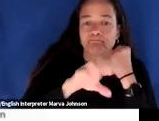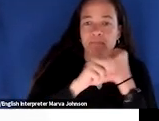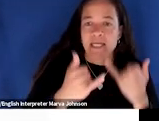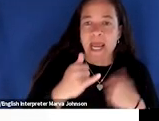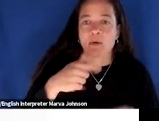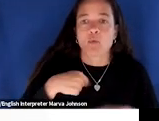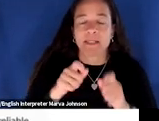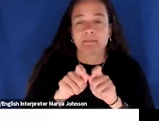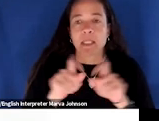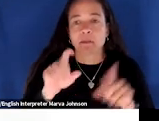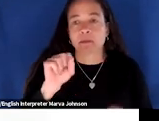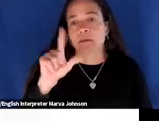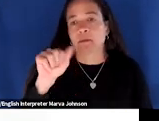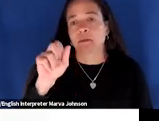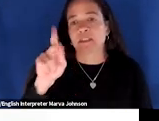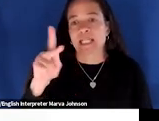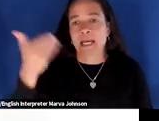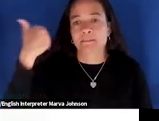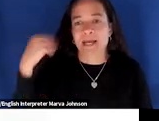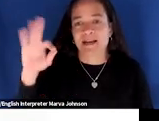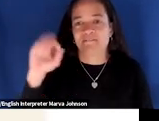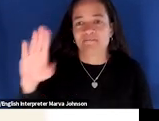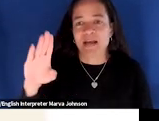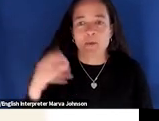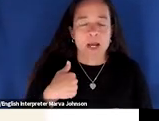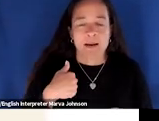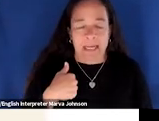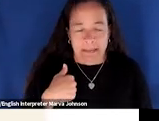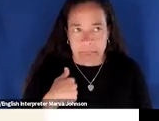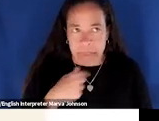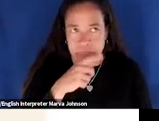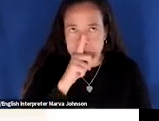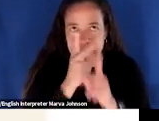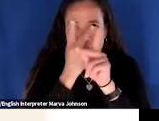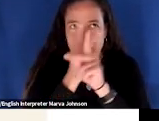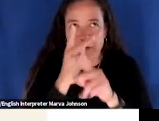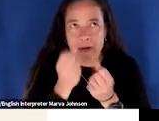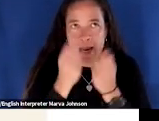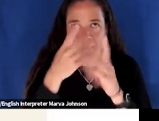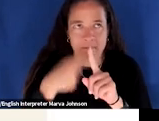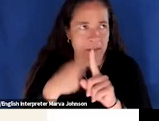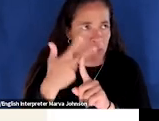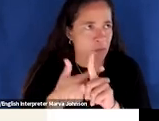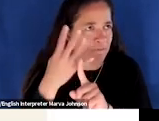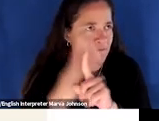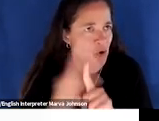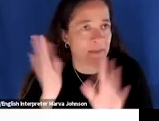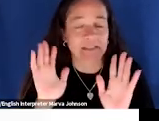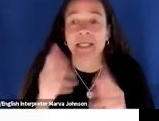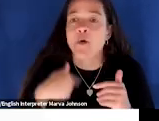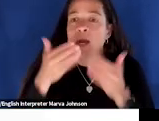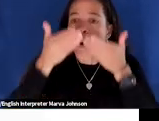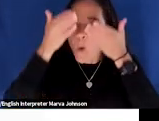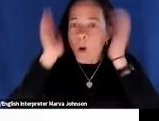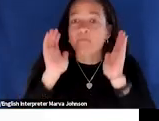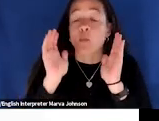february so i guess we're don't make me do the math because i'm a comps person we're like four three four months into this now uh and we've been overwhelmed by the responses you can kind